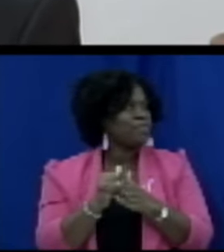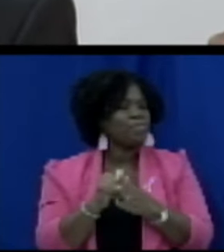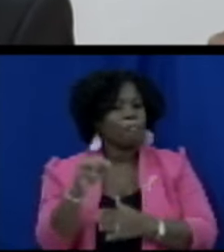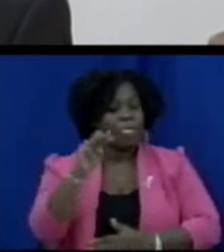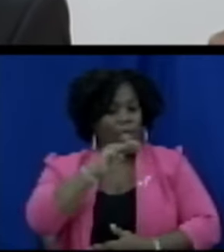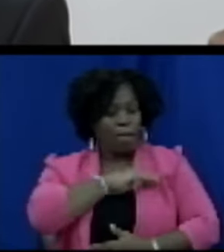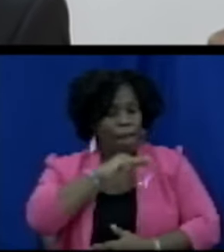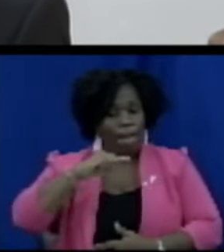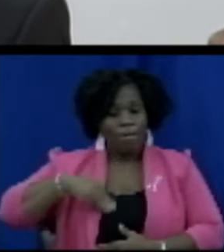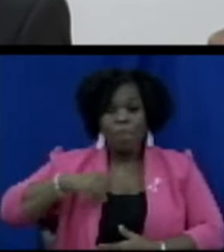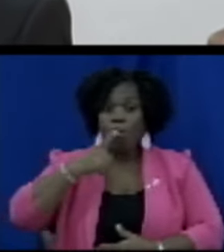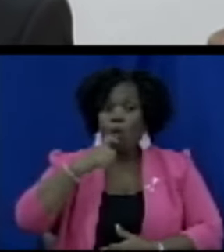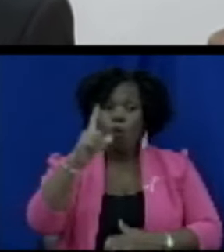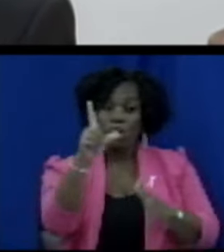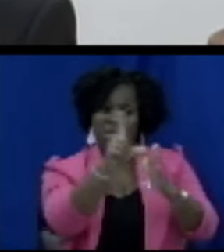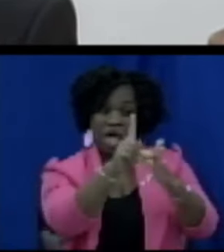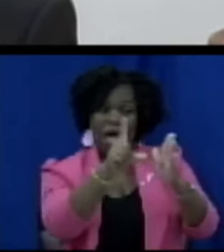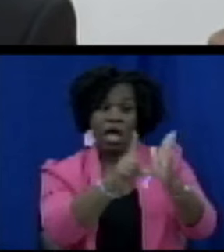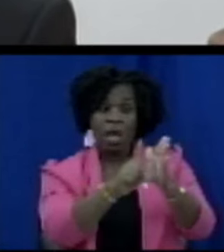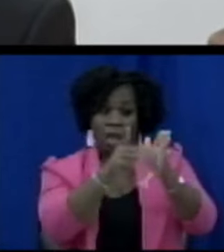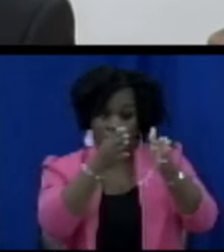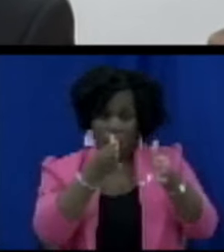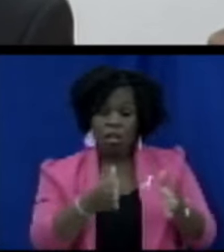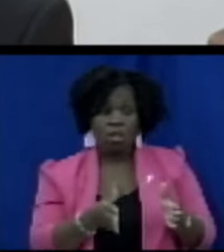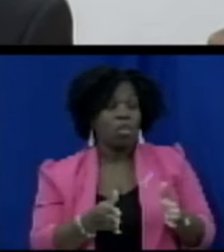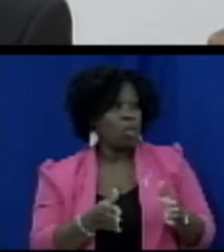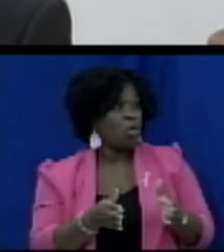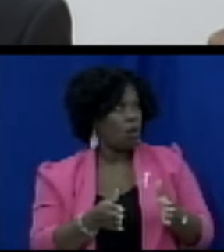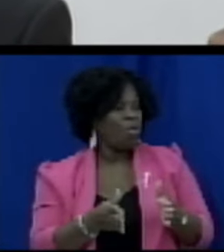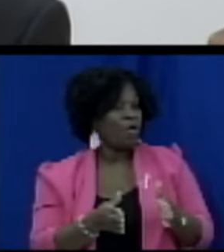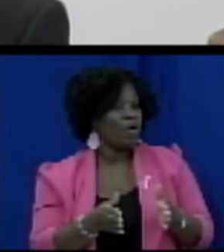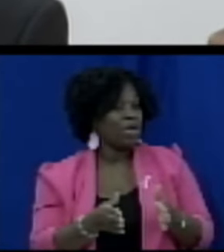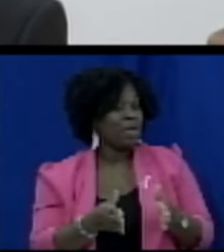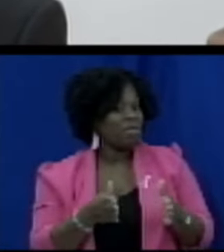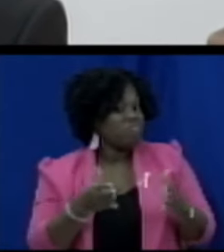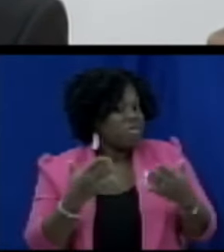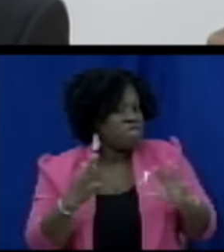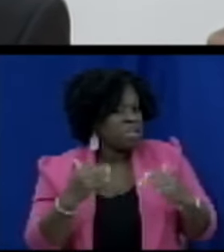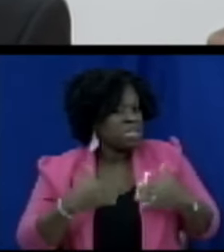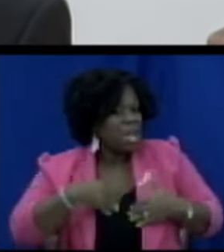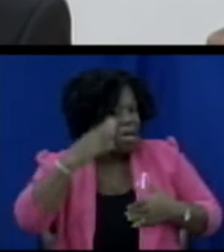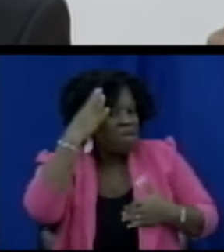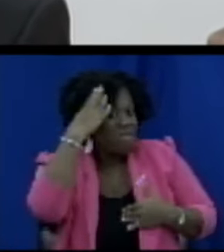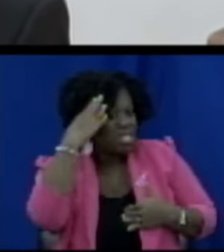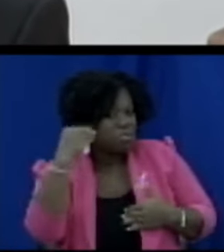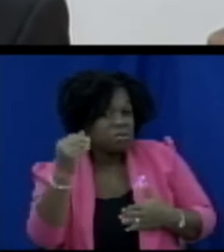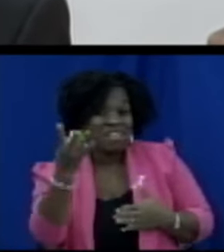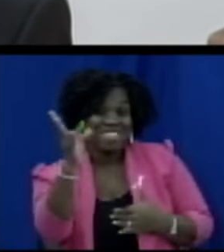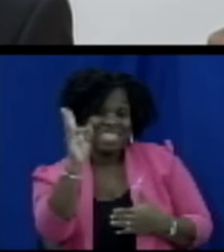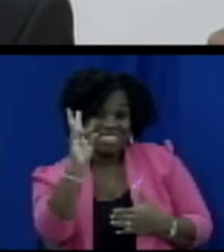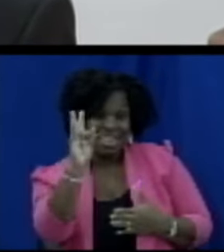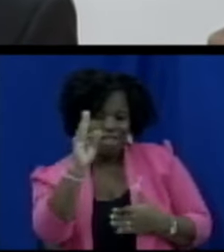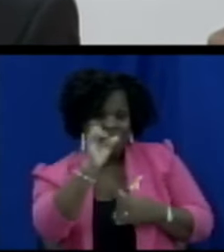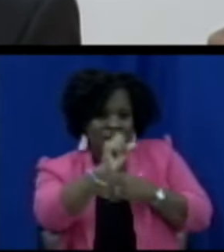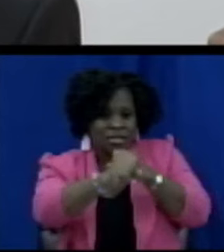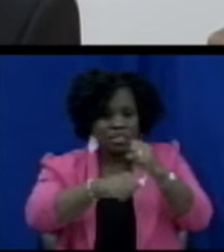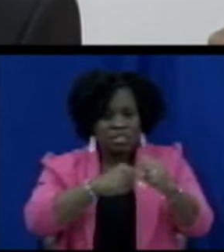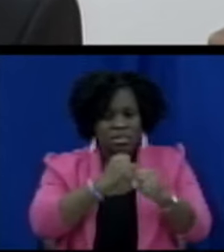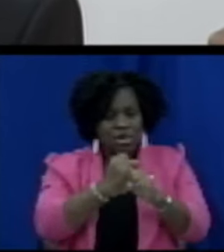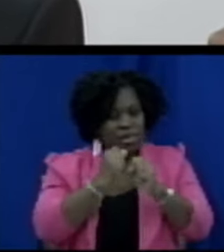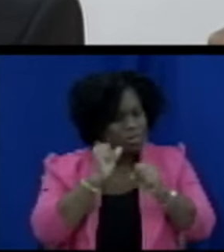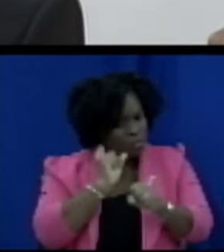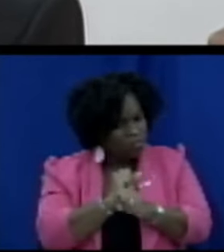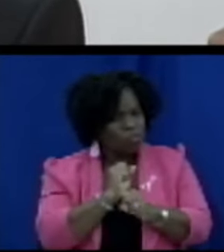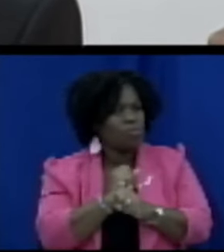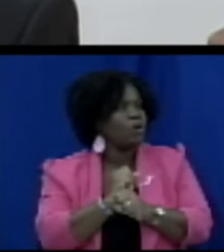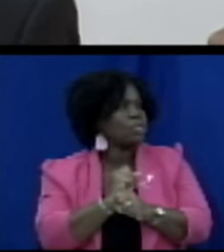member who is an attorney of law of at least seven years standing and it says who